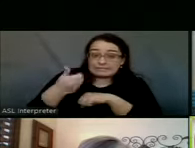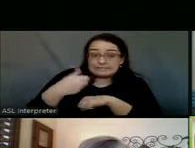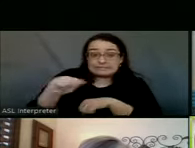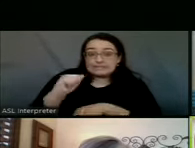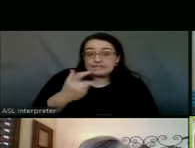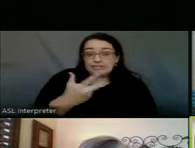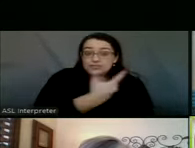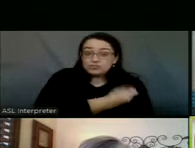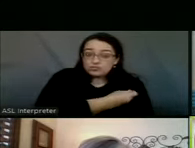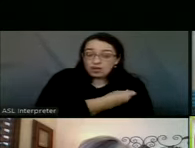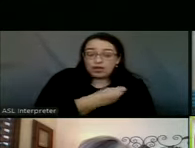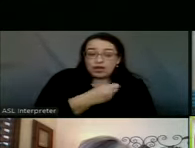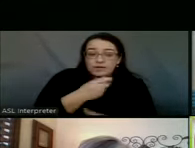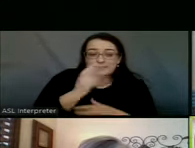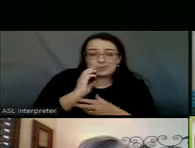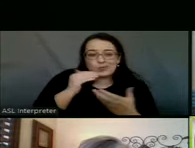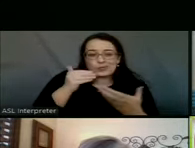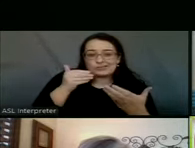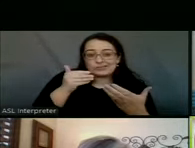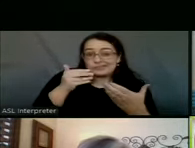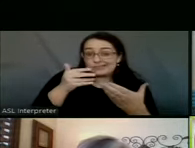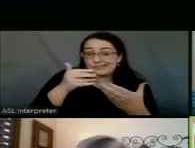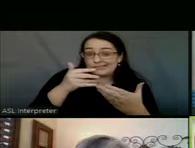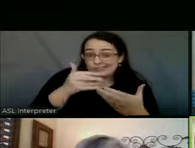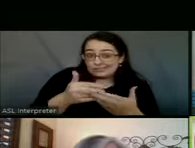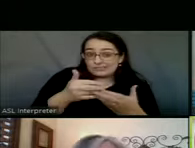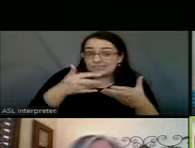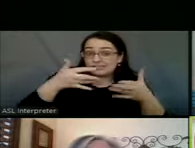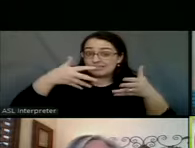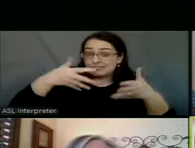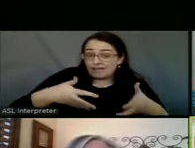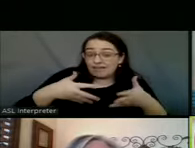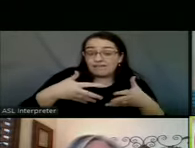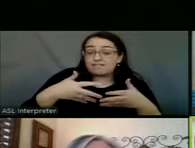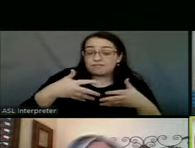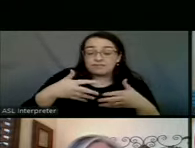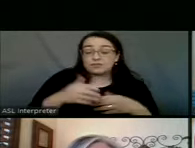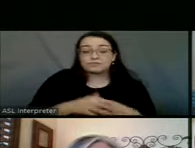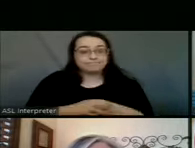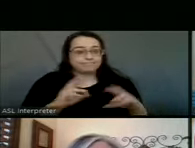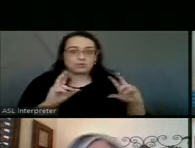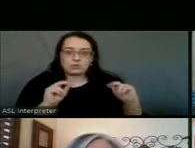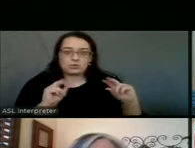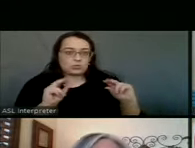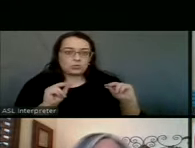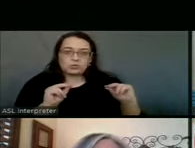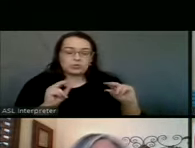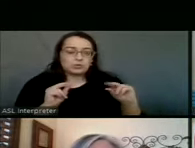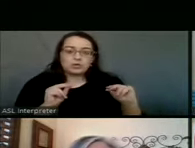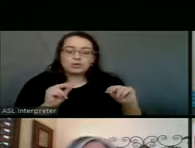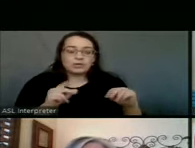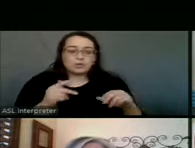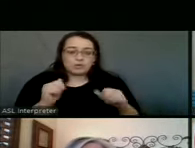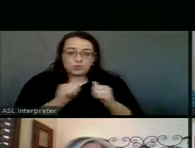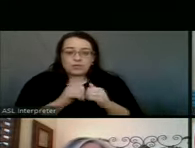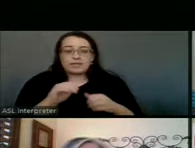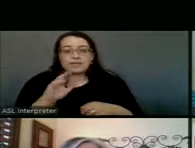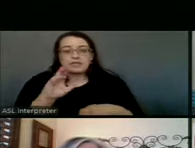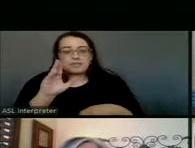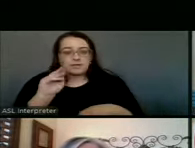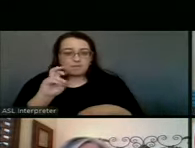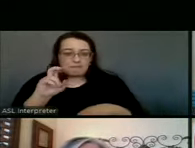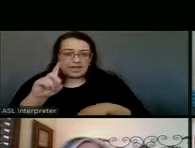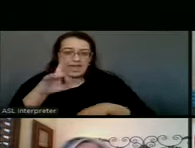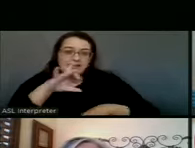our vaccines? Just, you know, it gets to be the end of the day and... No, so we have, with our banding system